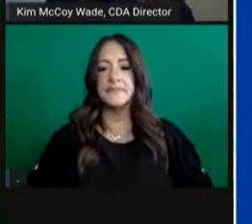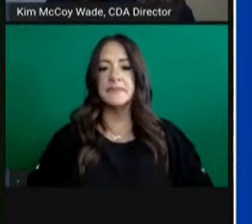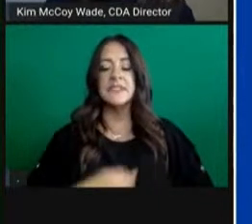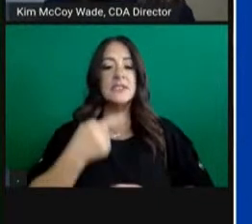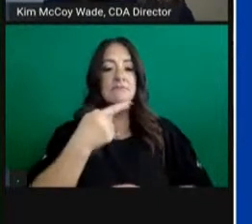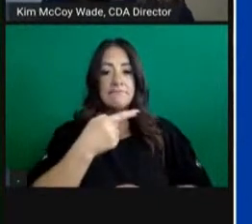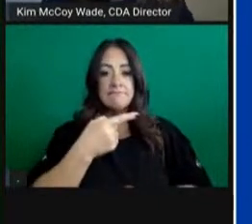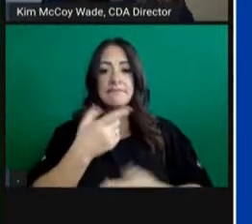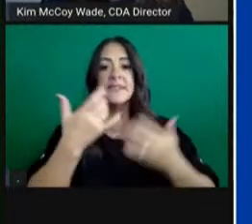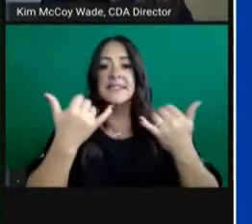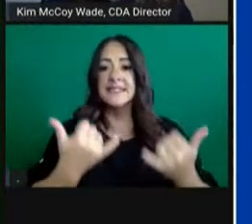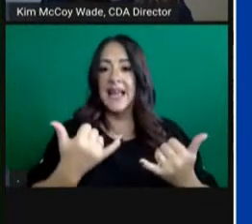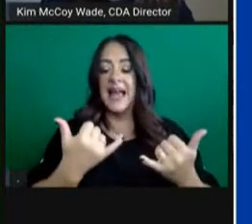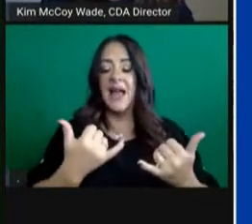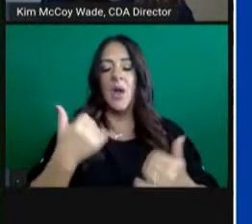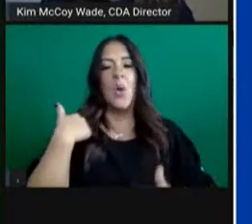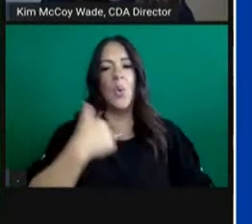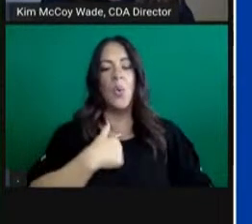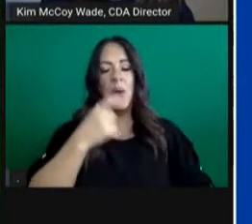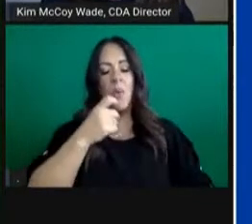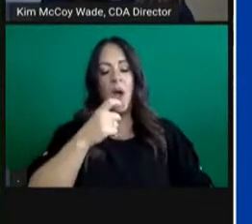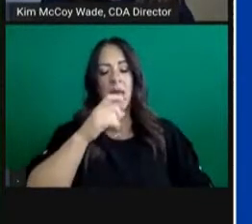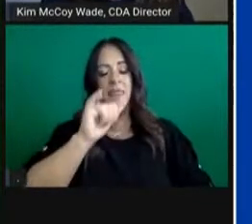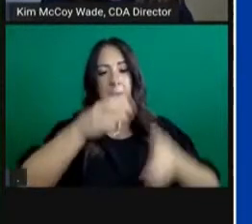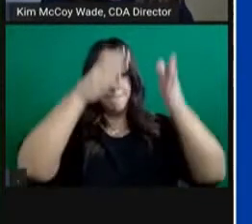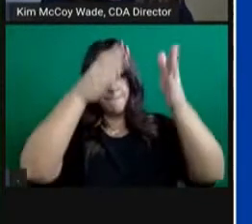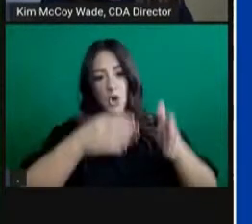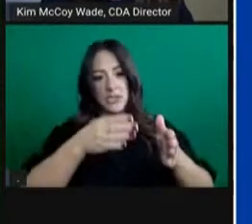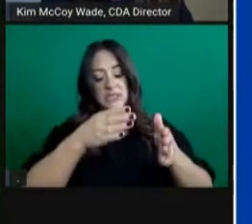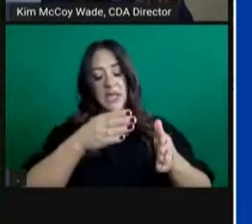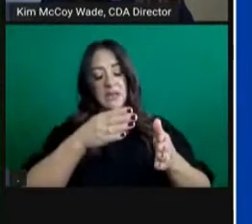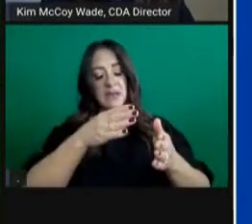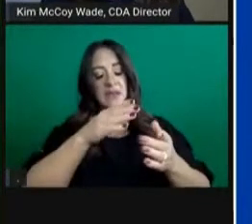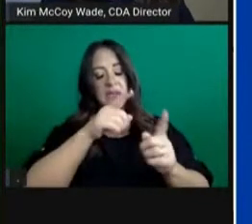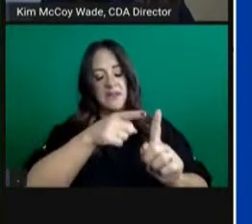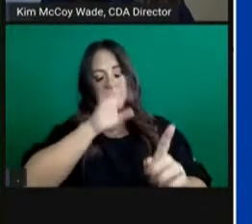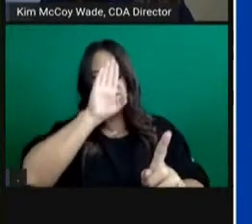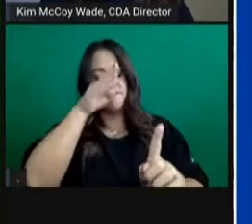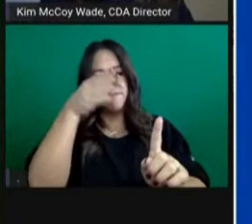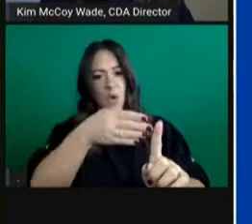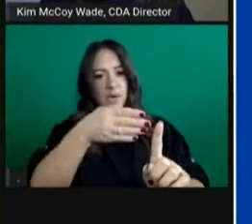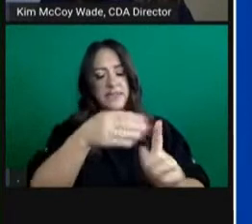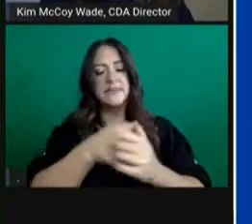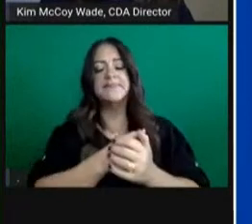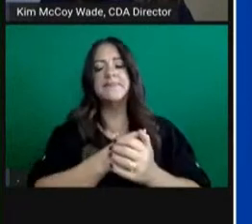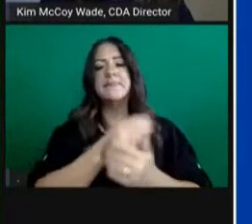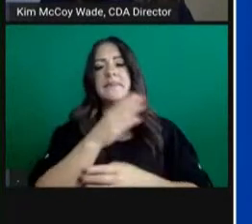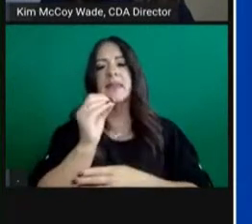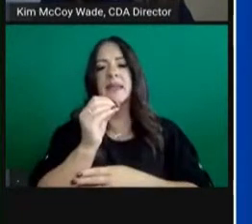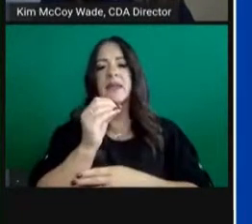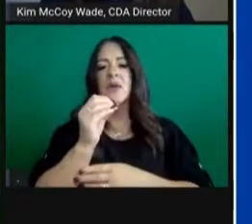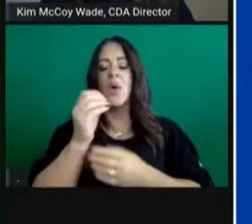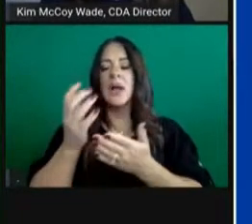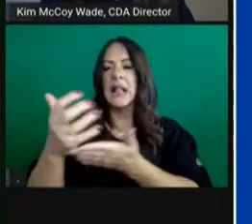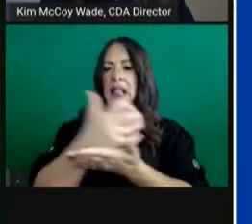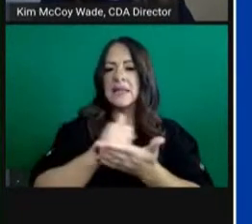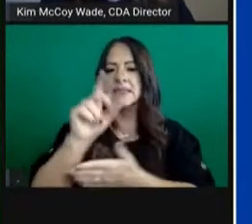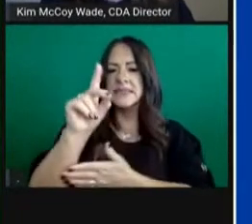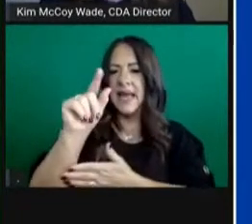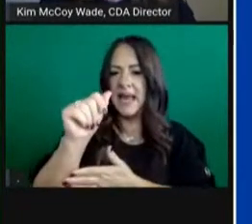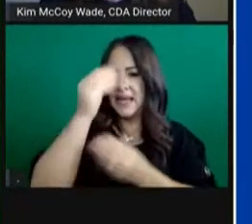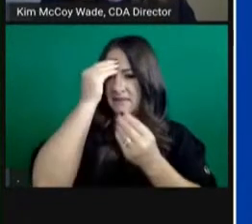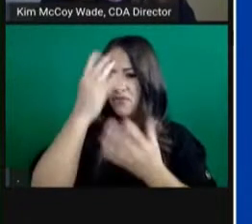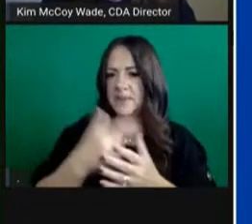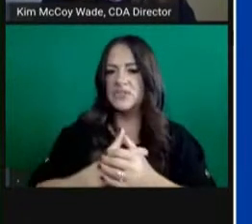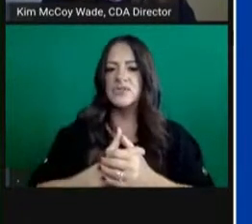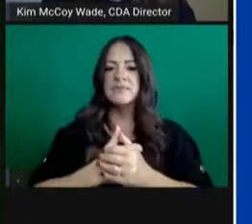that, we always try to be person-centered and data-driven and begin by listening. So this winter and spring, we were able, and I want to just